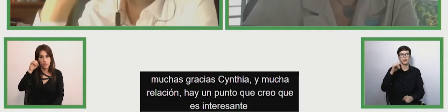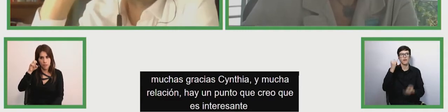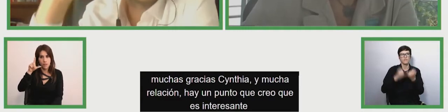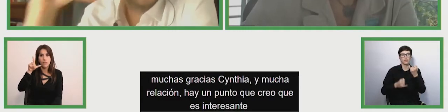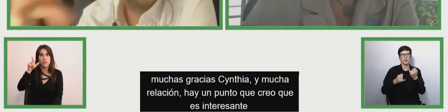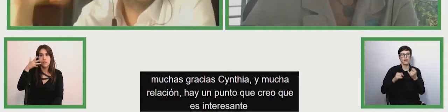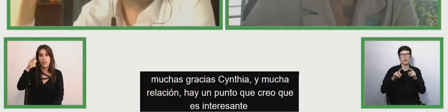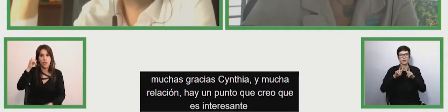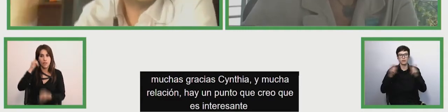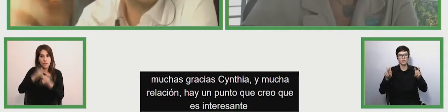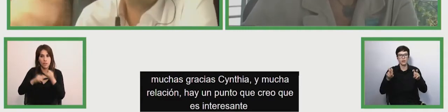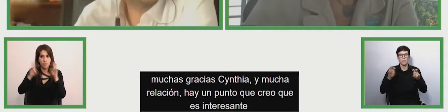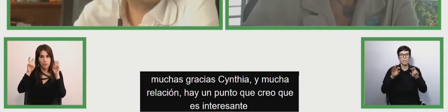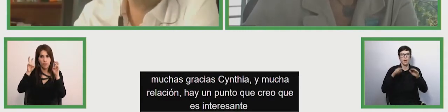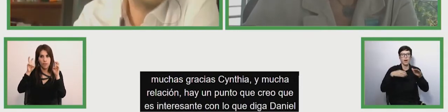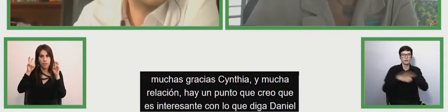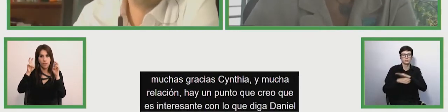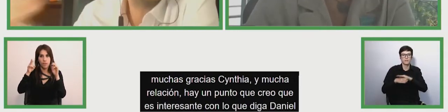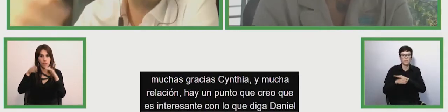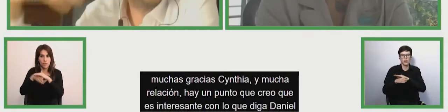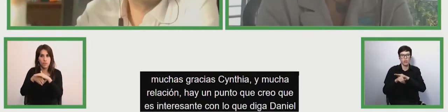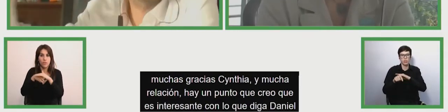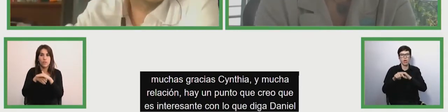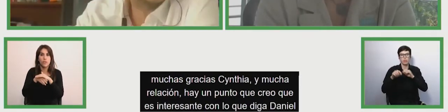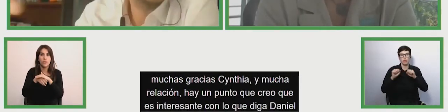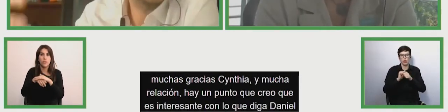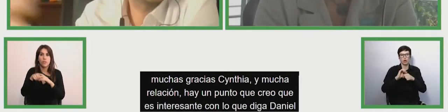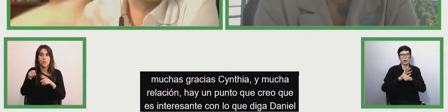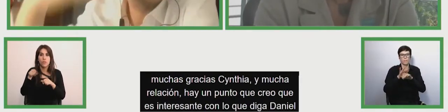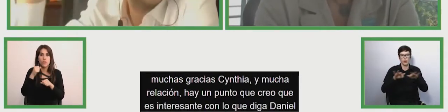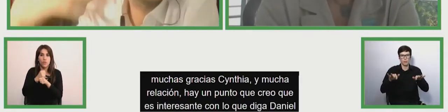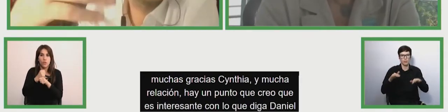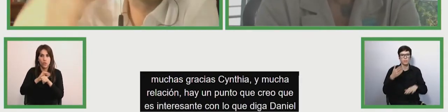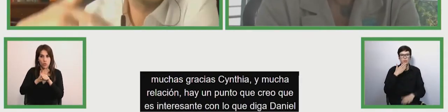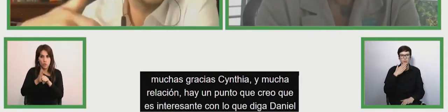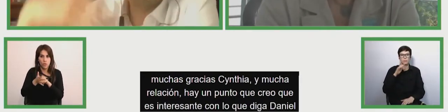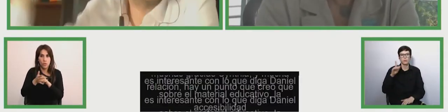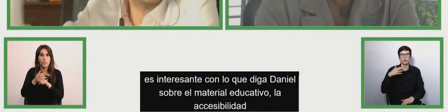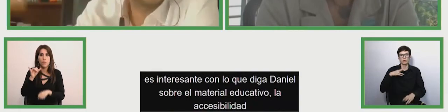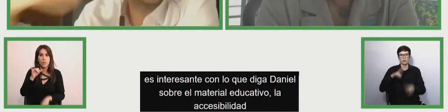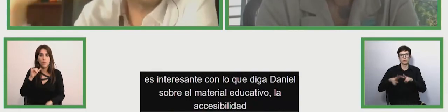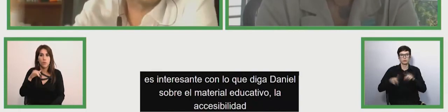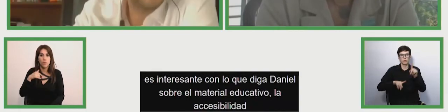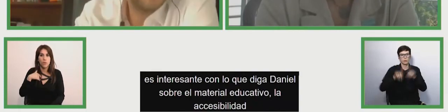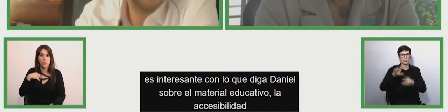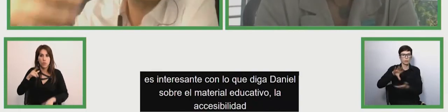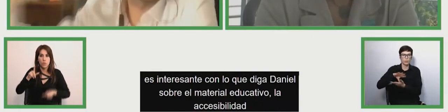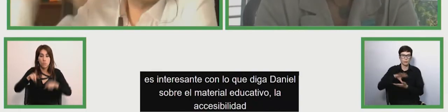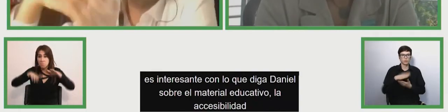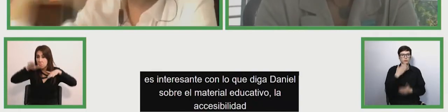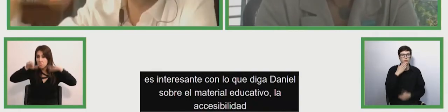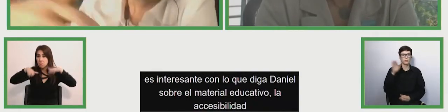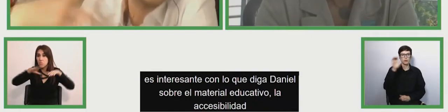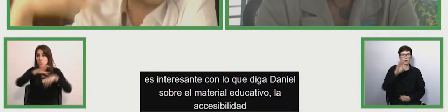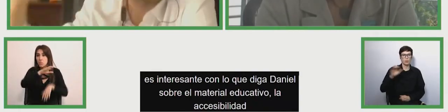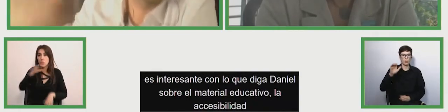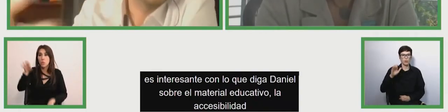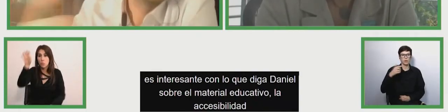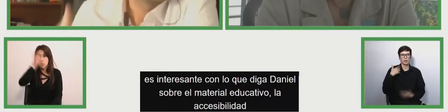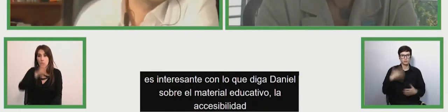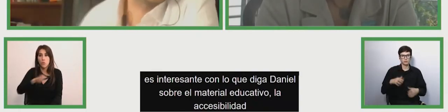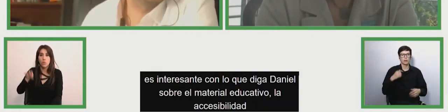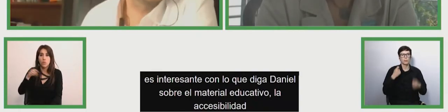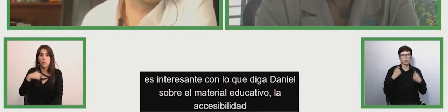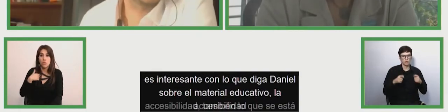accessibility in this phase of the pandemia also in ecuador what's happening up and trying to